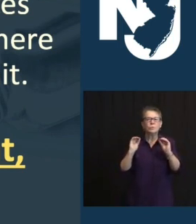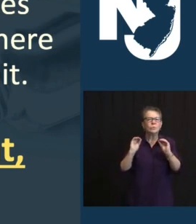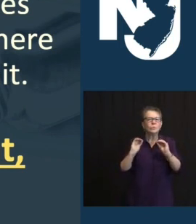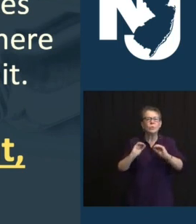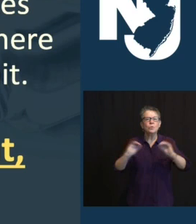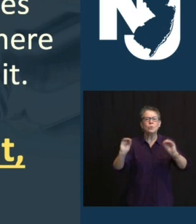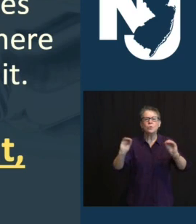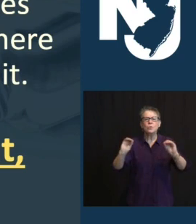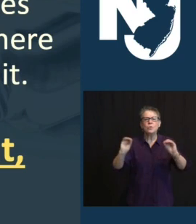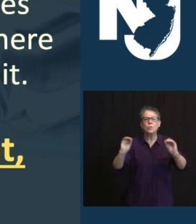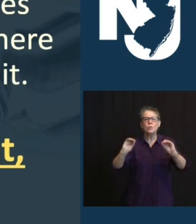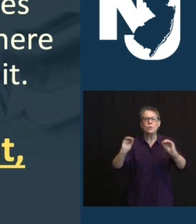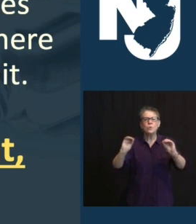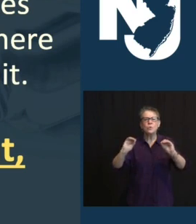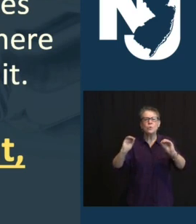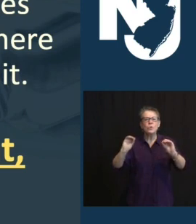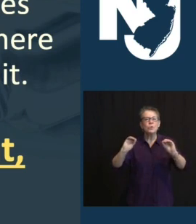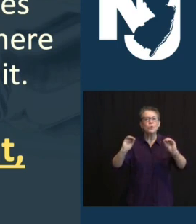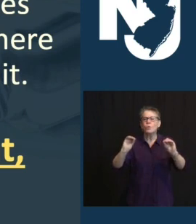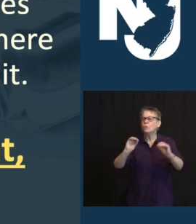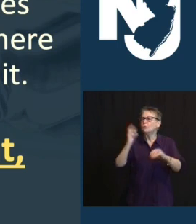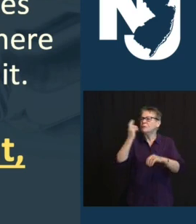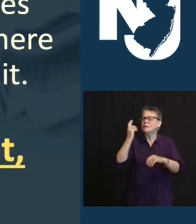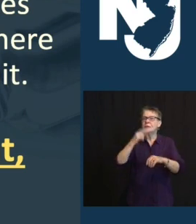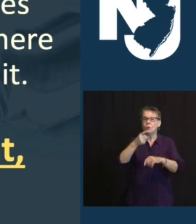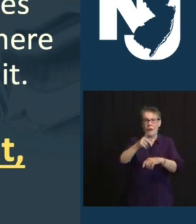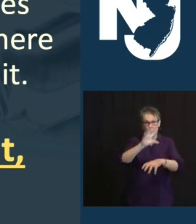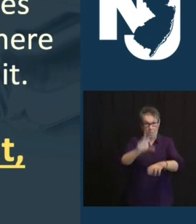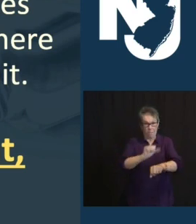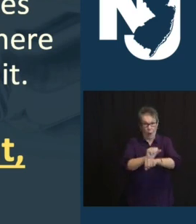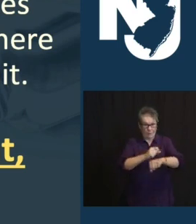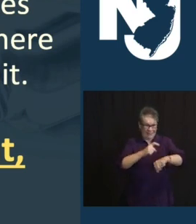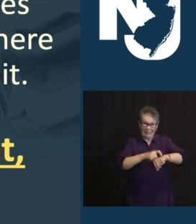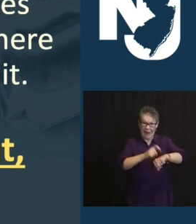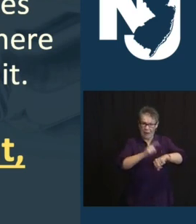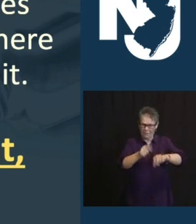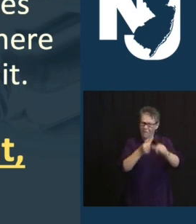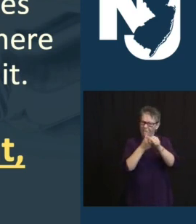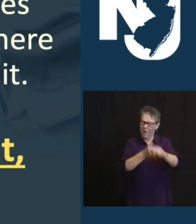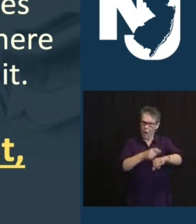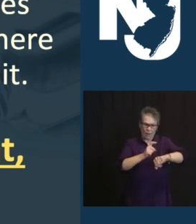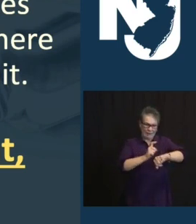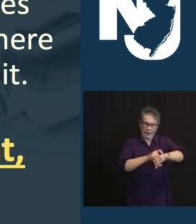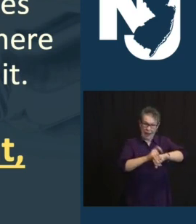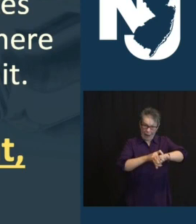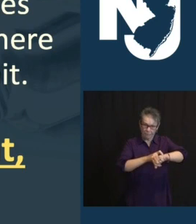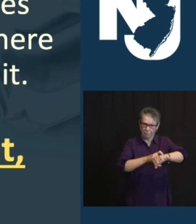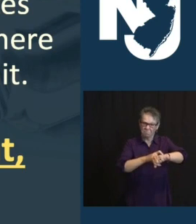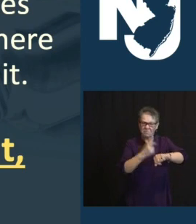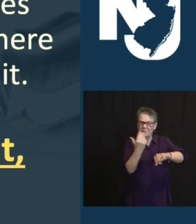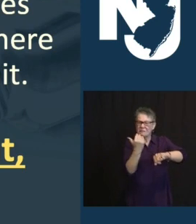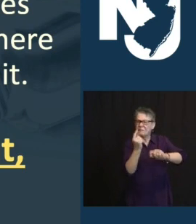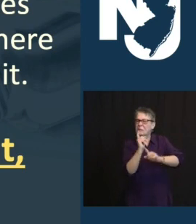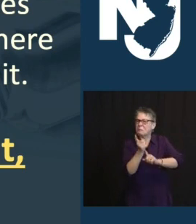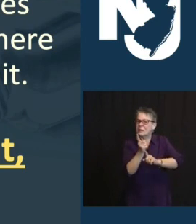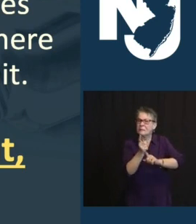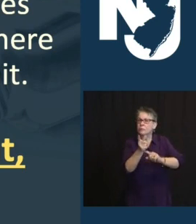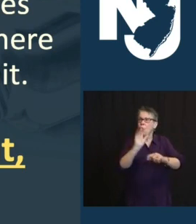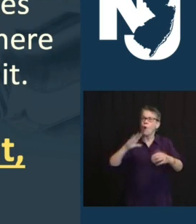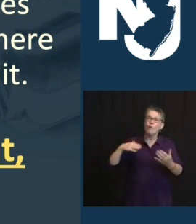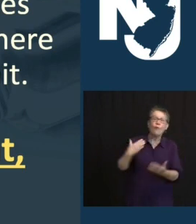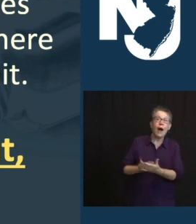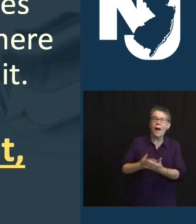RUN OUT BEFORE THEIR APPOINTMENT. THERE IS NO NEED FOR ANYONE TO BE ARRIVING AT A MEGASITE HOURS BEFORE THEIR APPOINTMENT AND WAITING ONLINE.